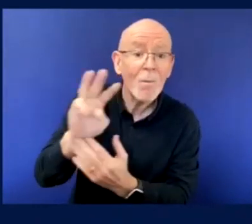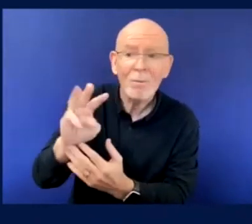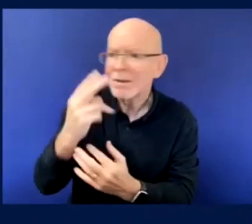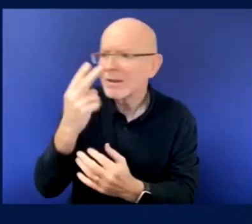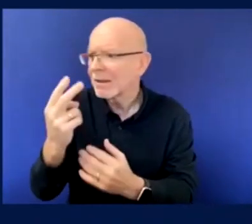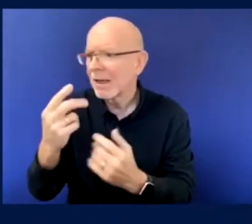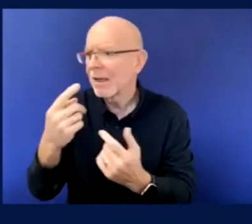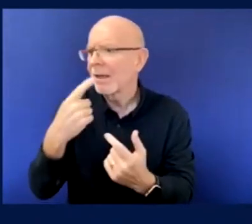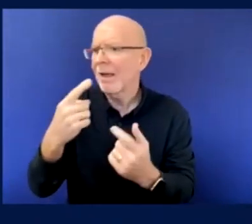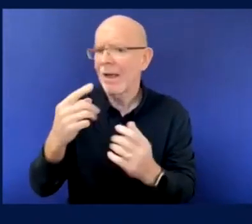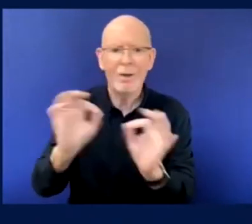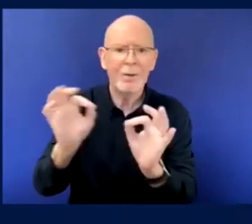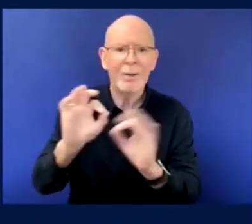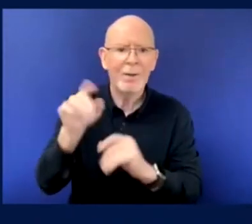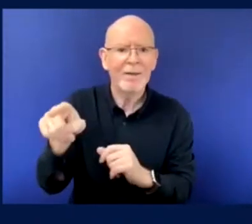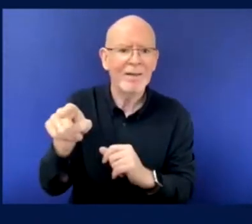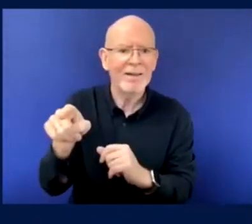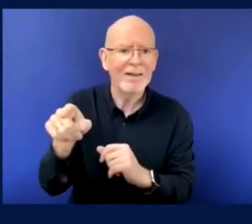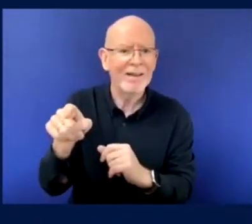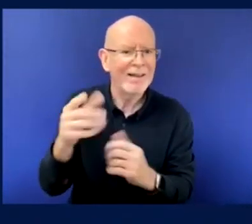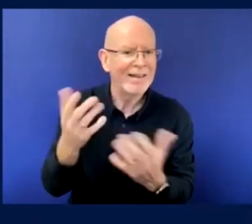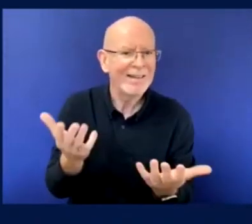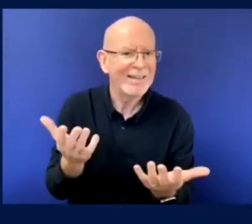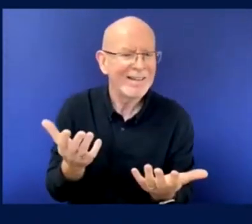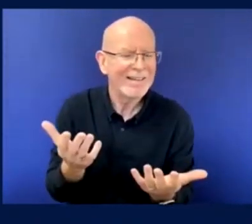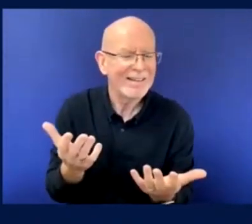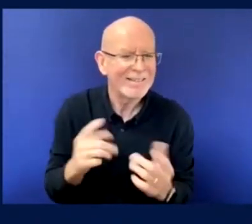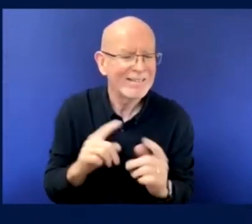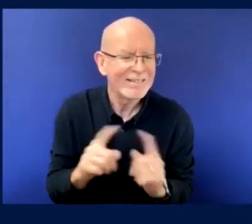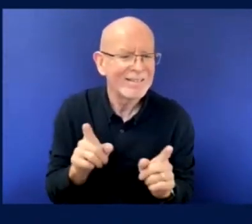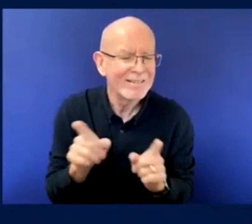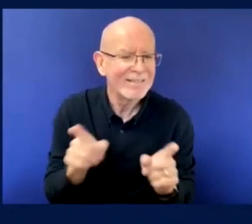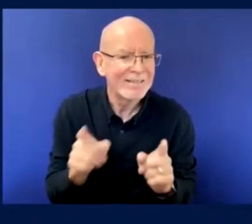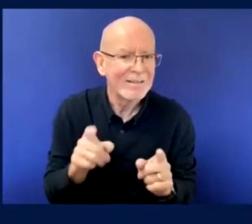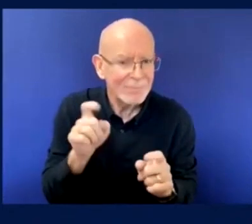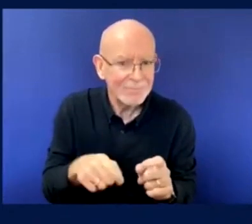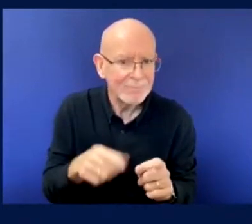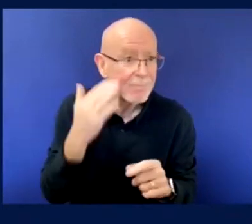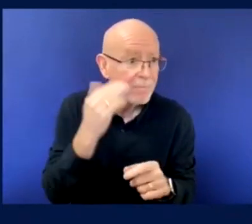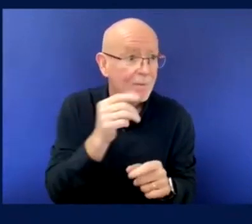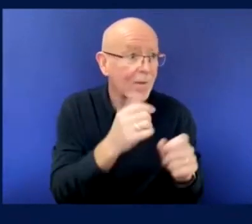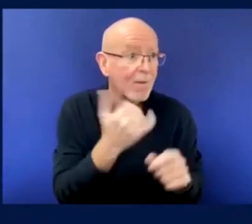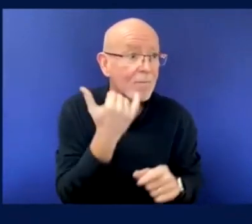use, but many clubs, uh, don't have any information on the websites.